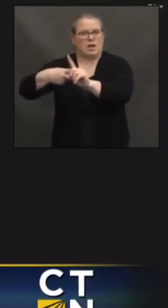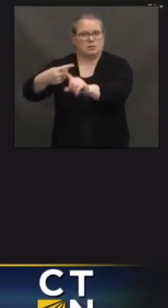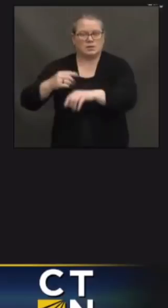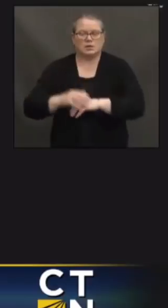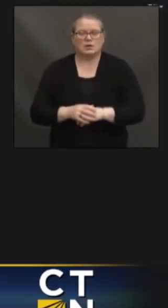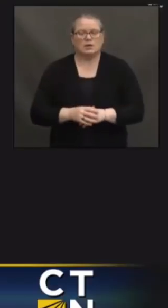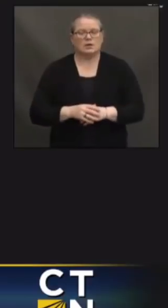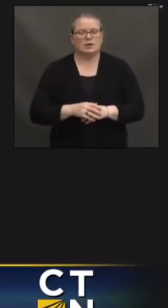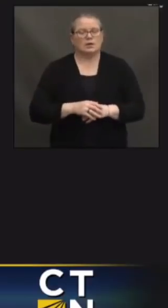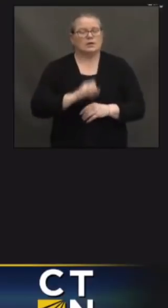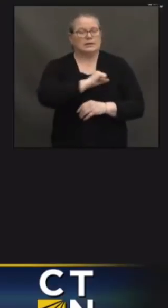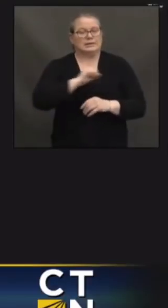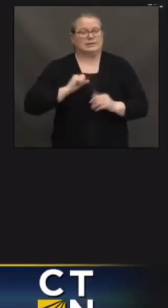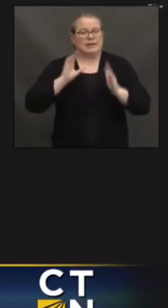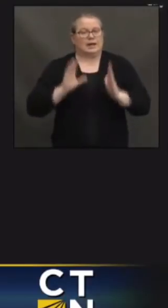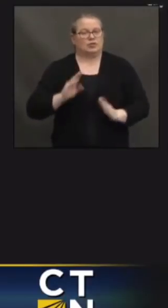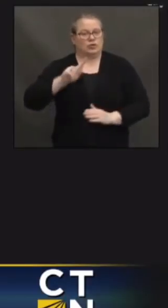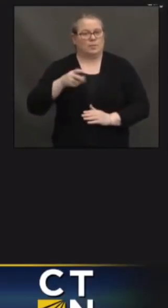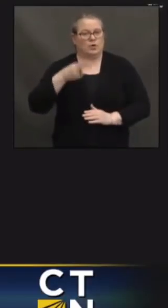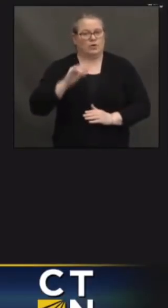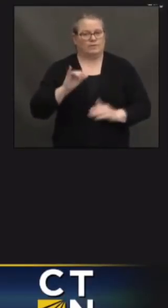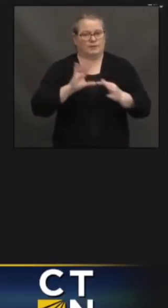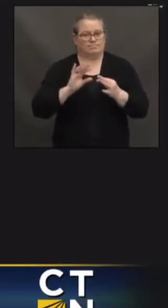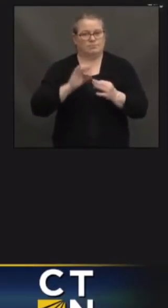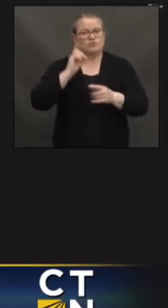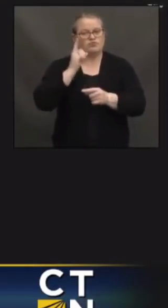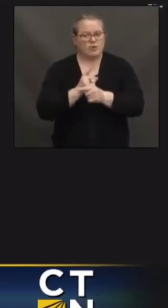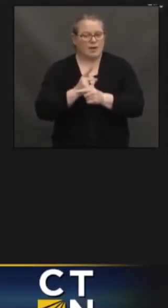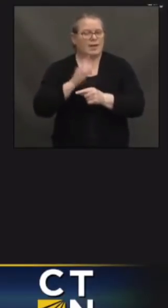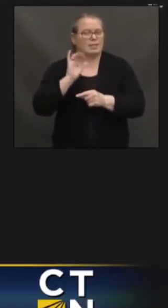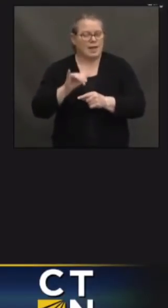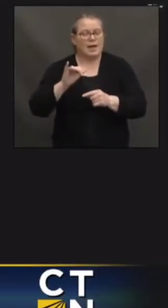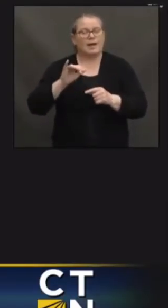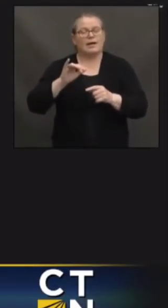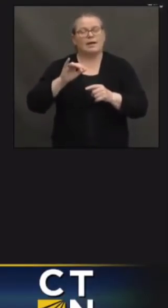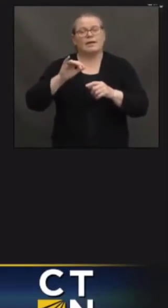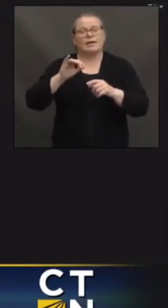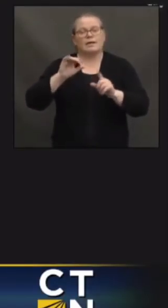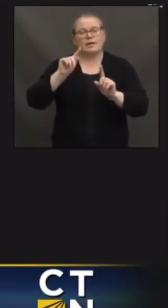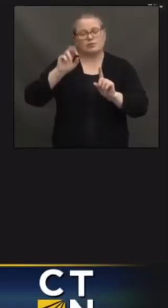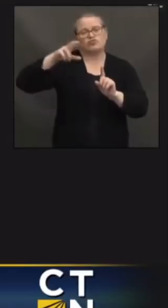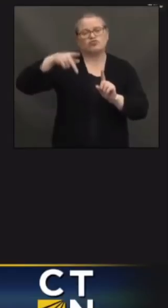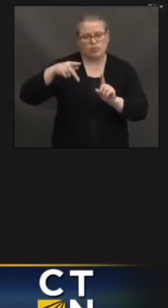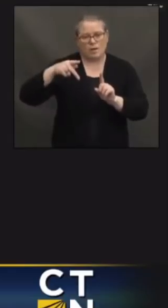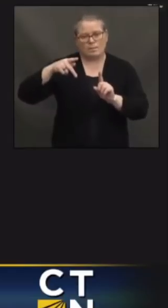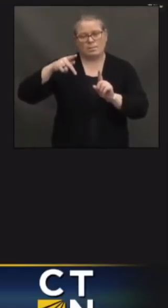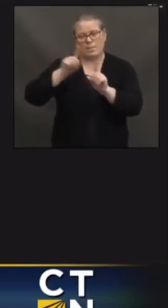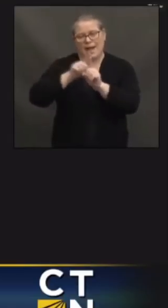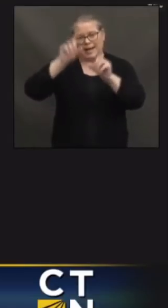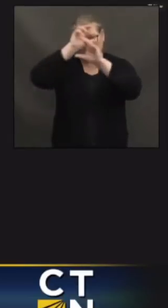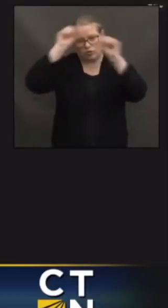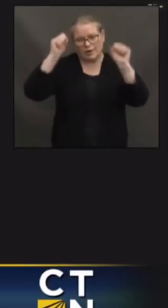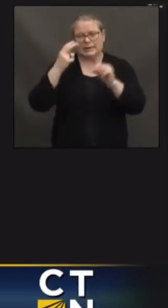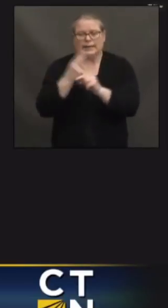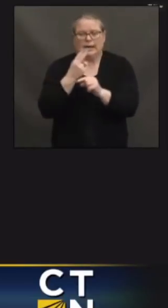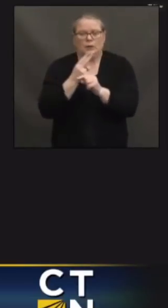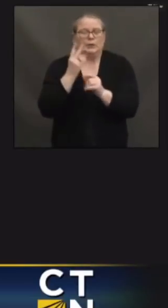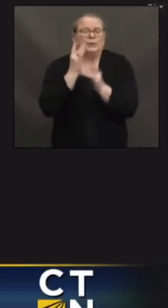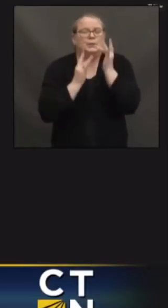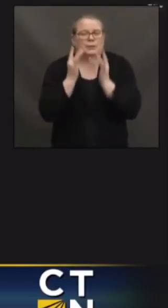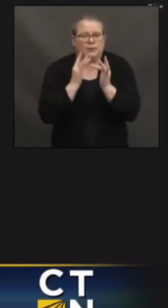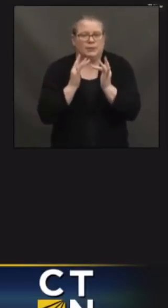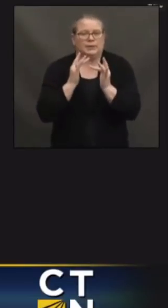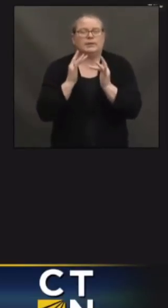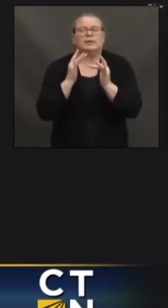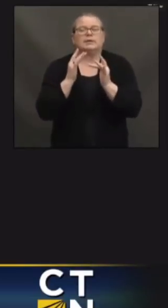sparingly to be as generous as possible to the Trump team. What the